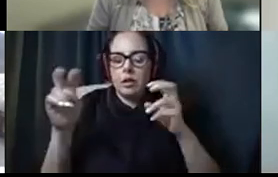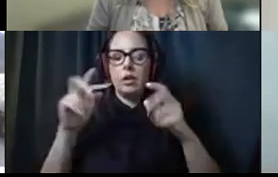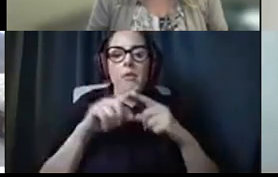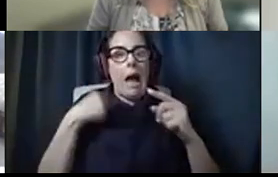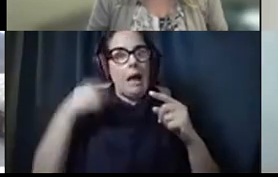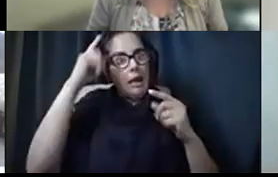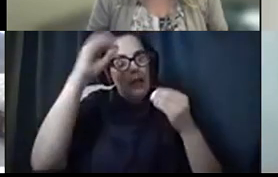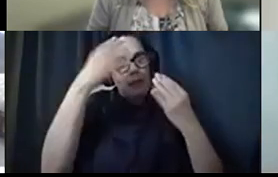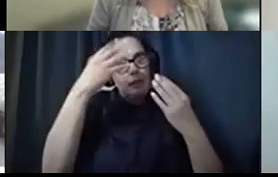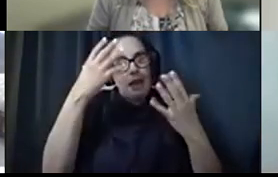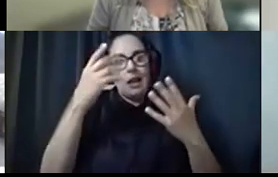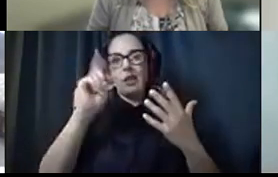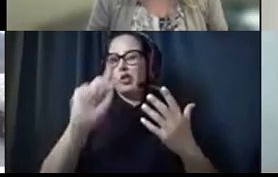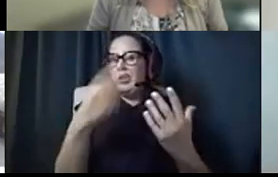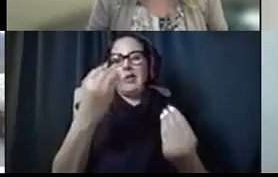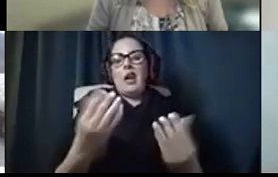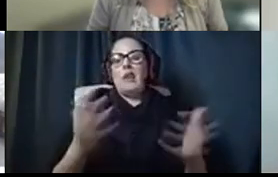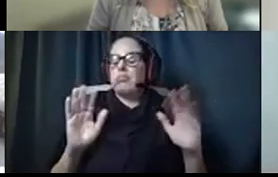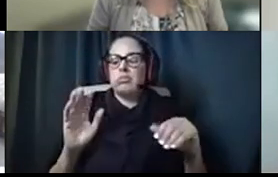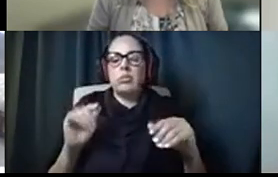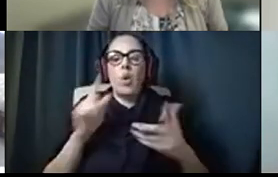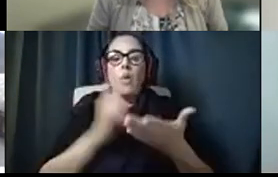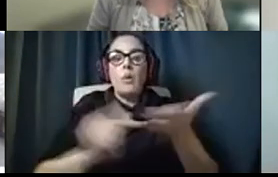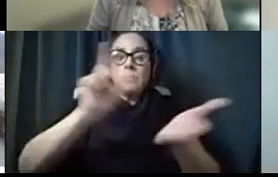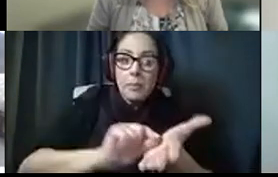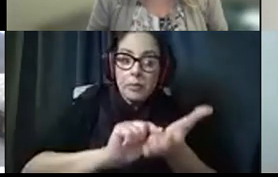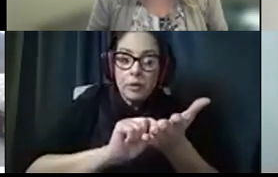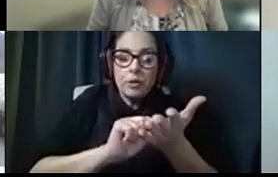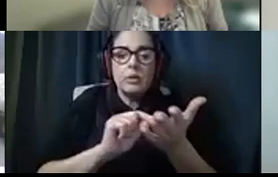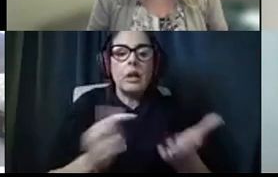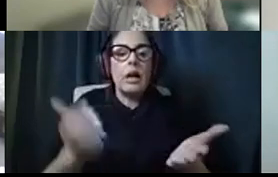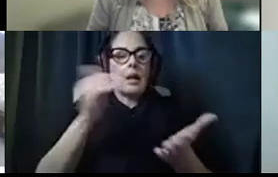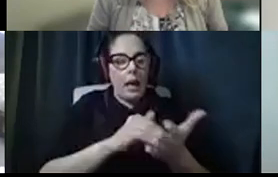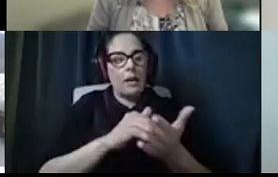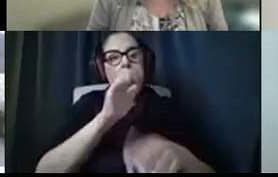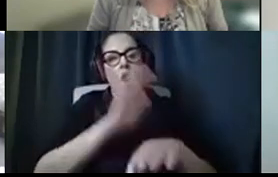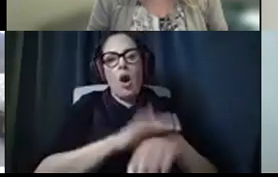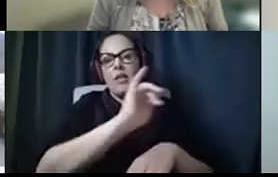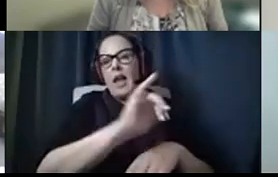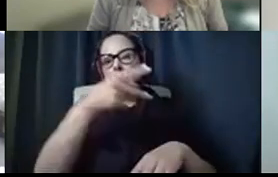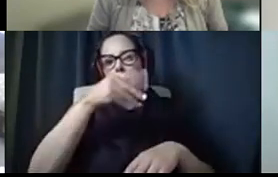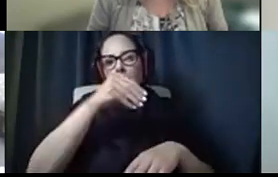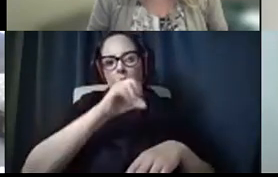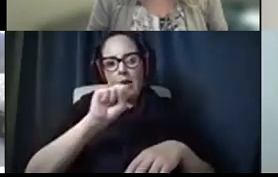the data is the data. I mean, what was published, again, it's on that POS data